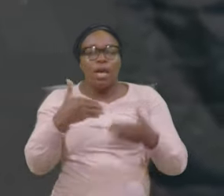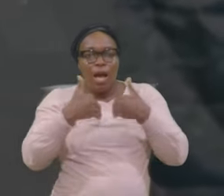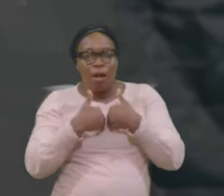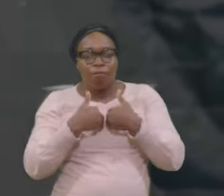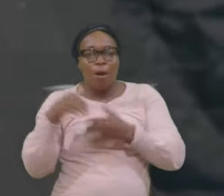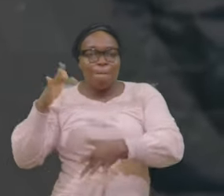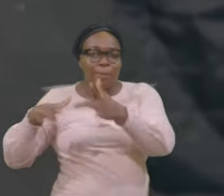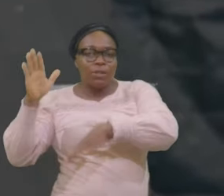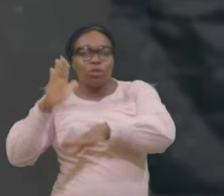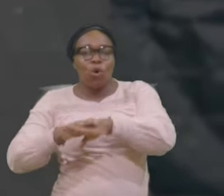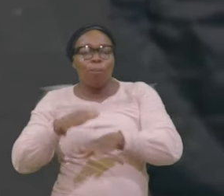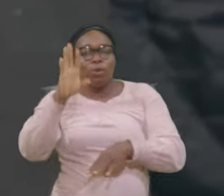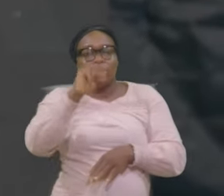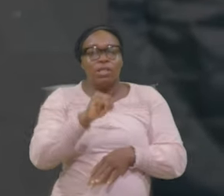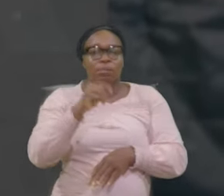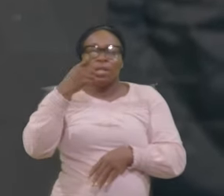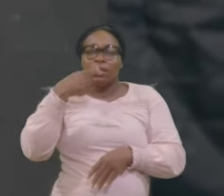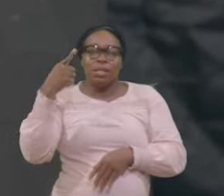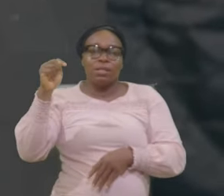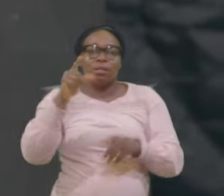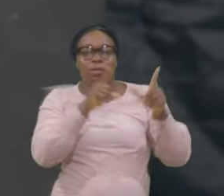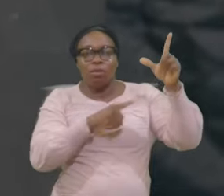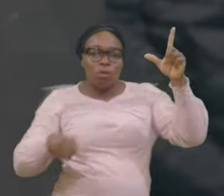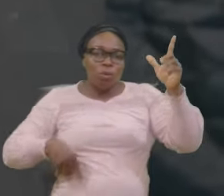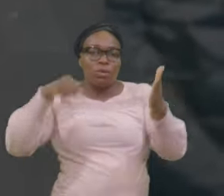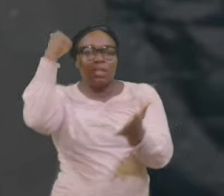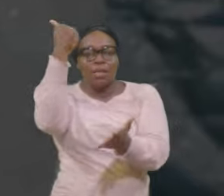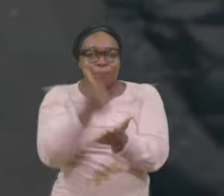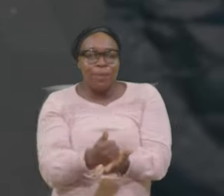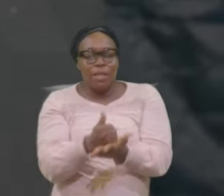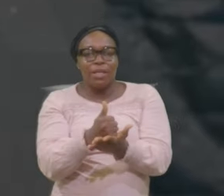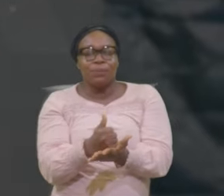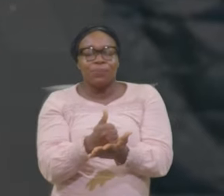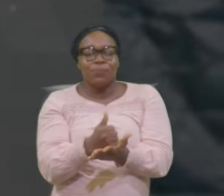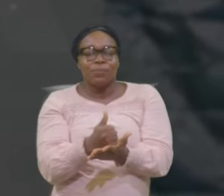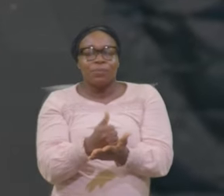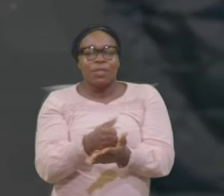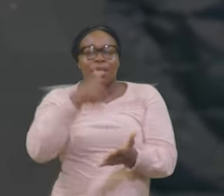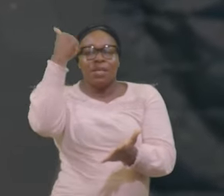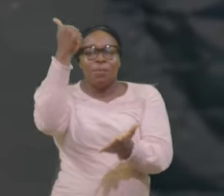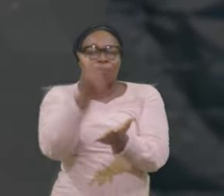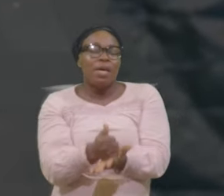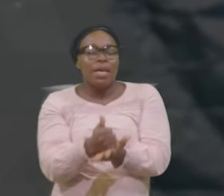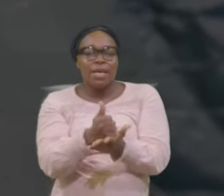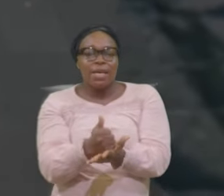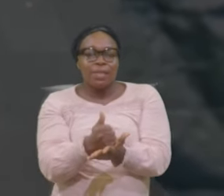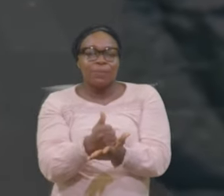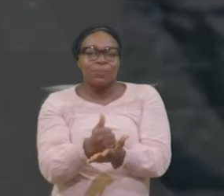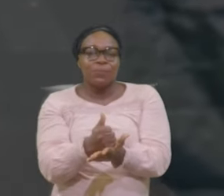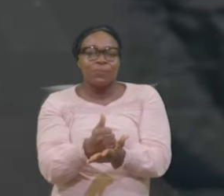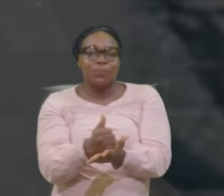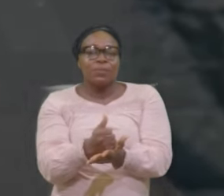Says The Lord Did You Hear That One What Is Your